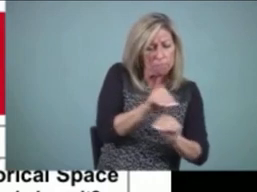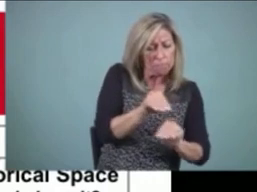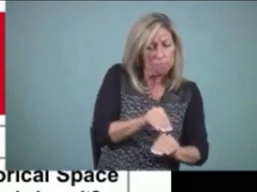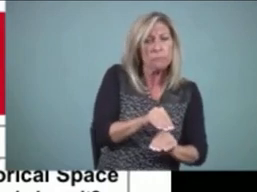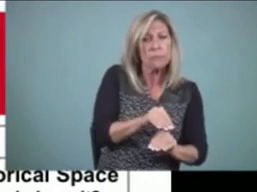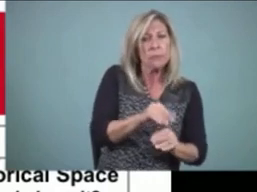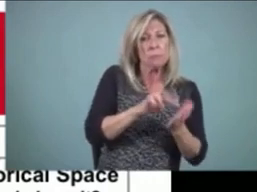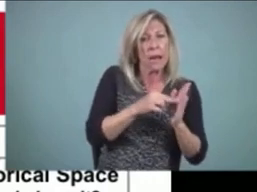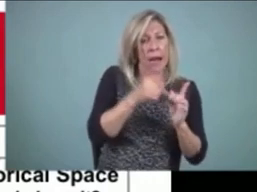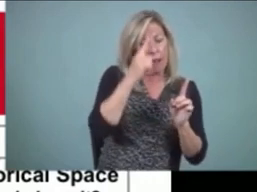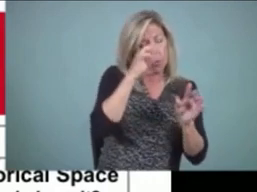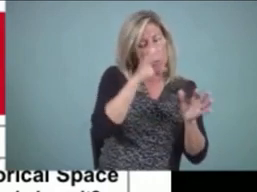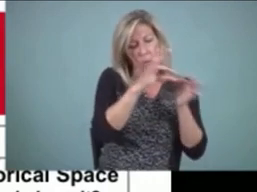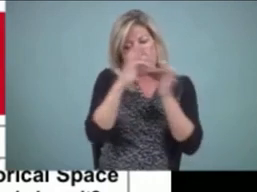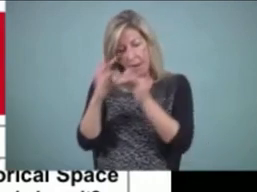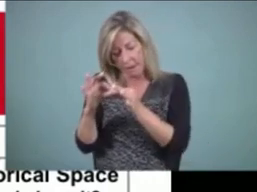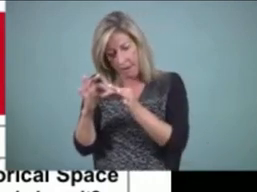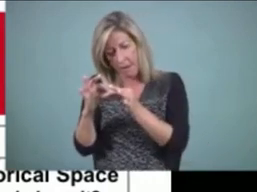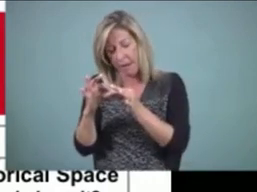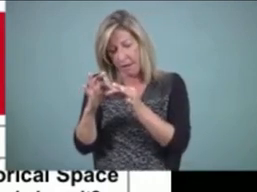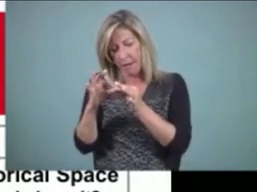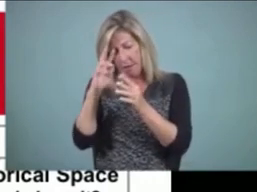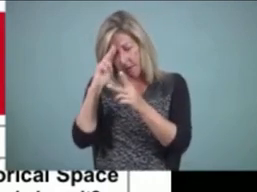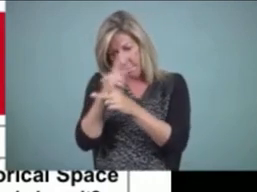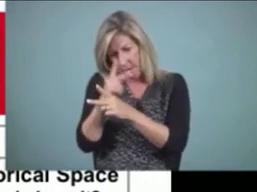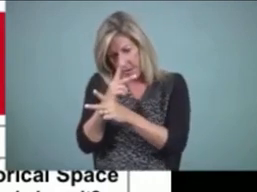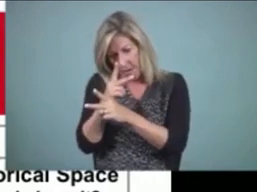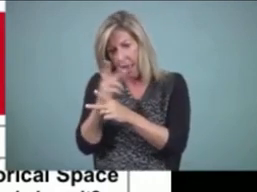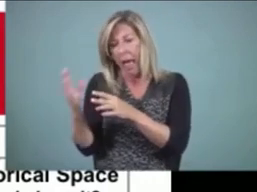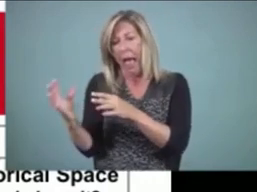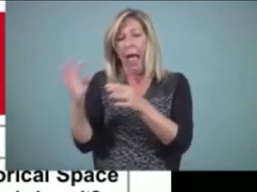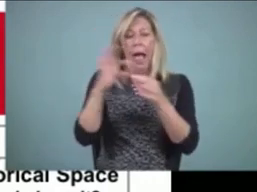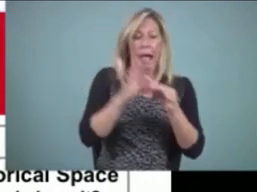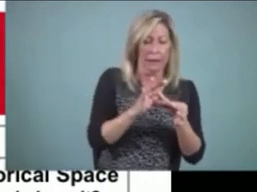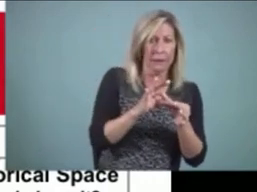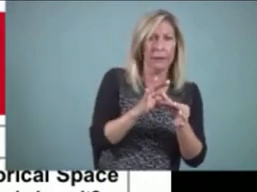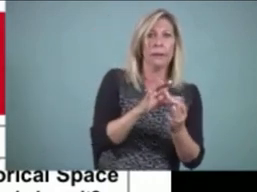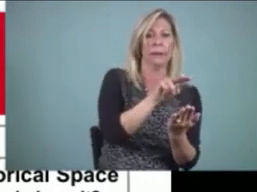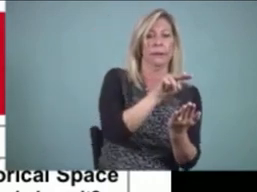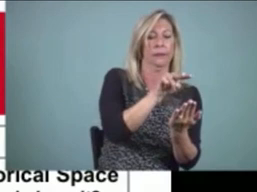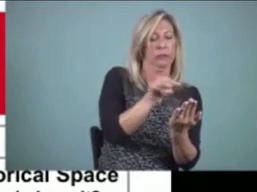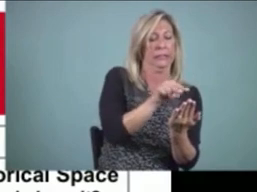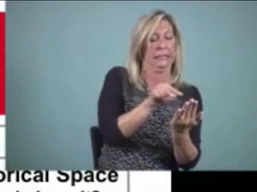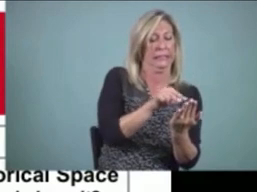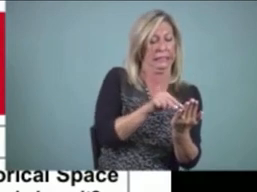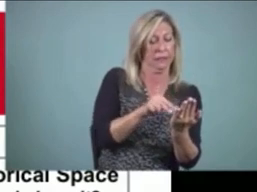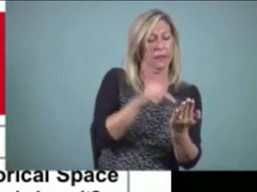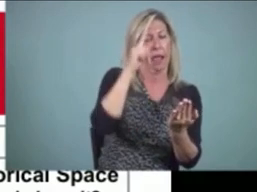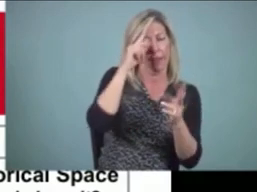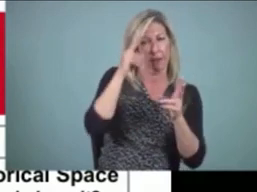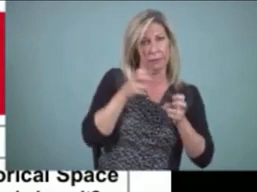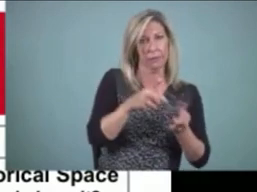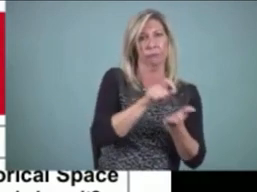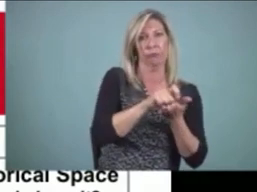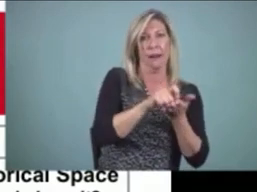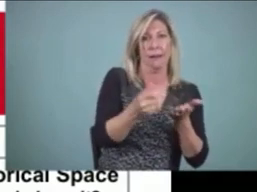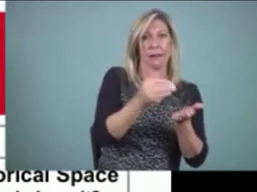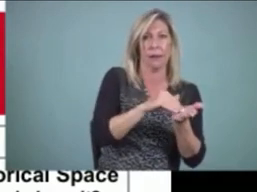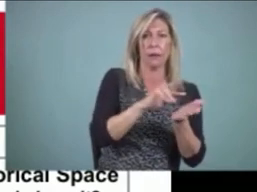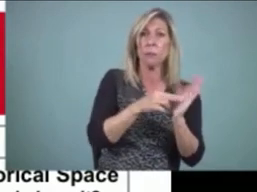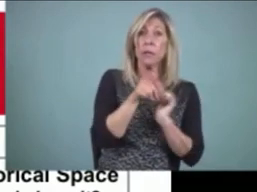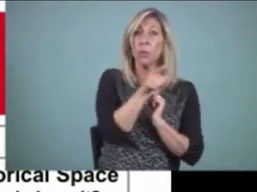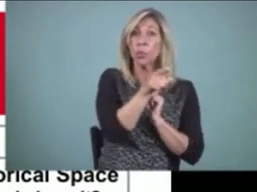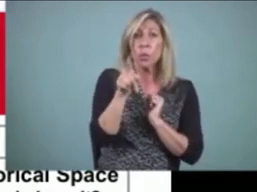content space, is that notion of you have to read like a writer. You have to read as if you